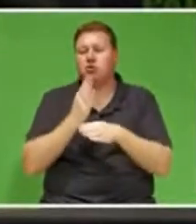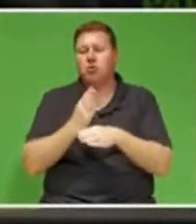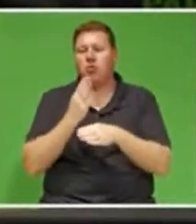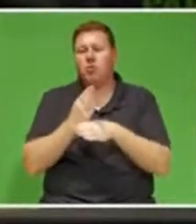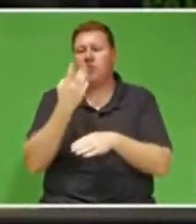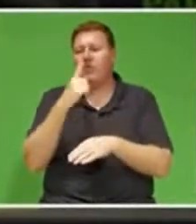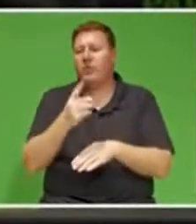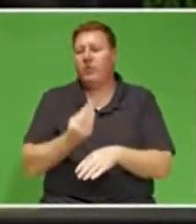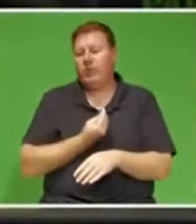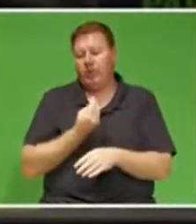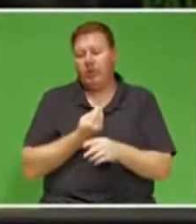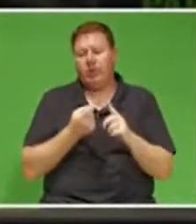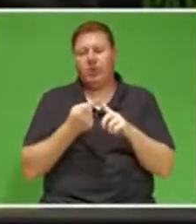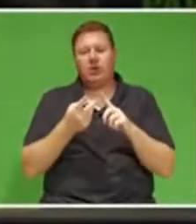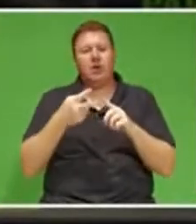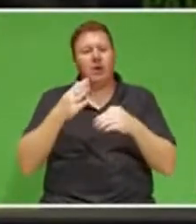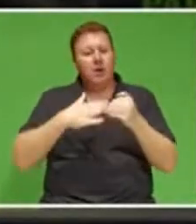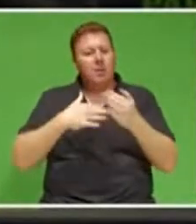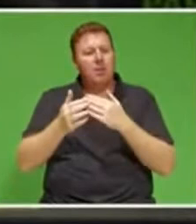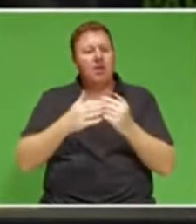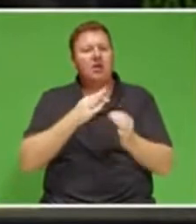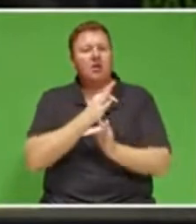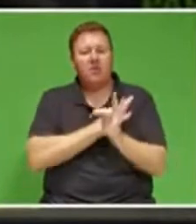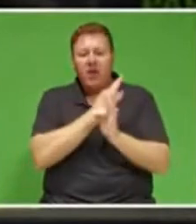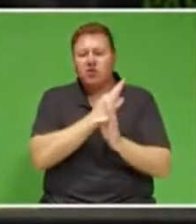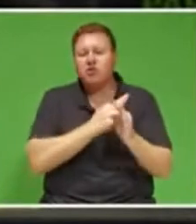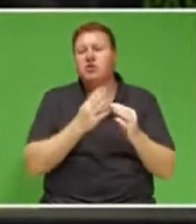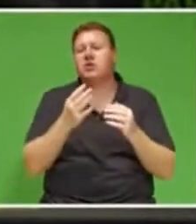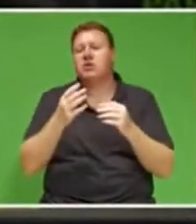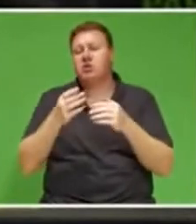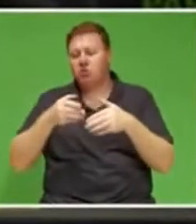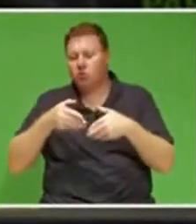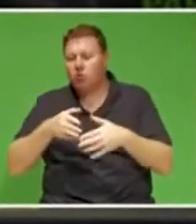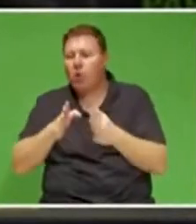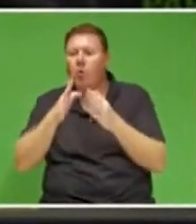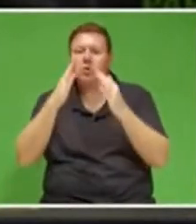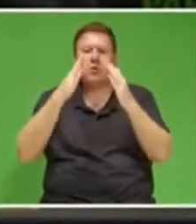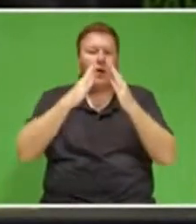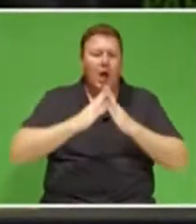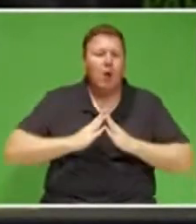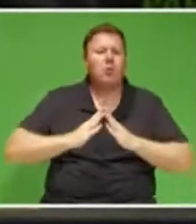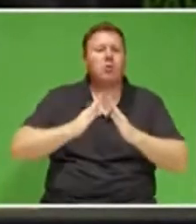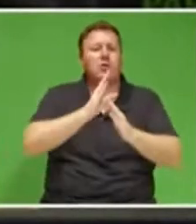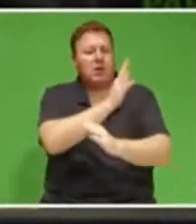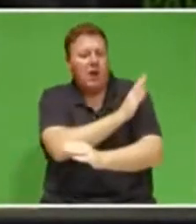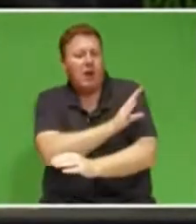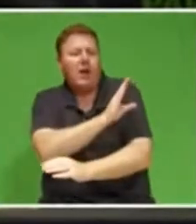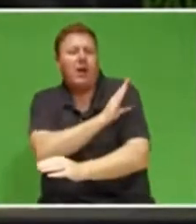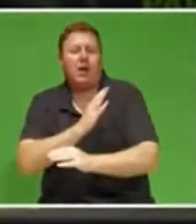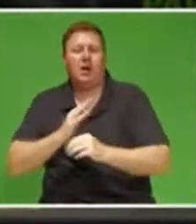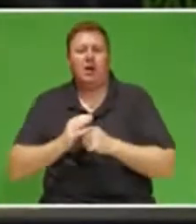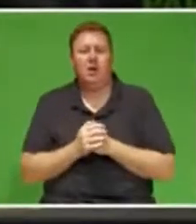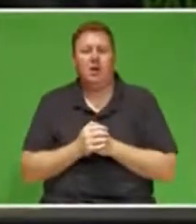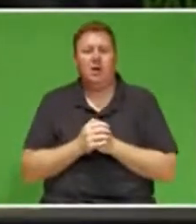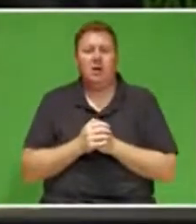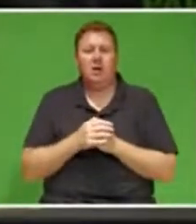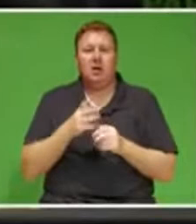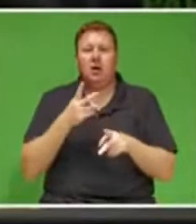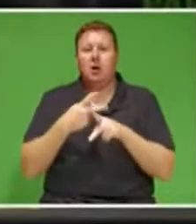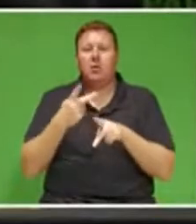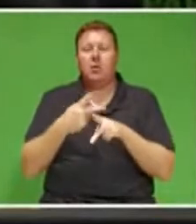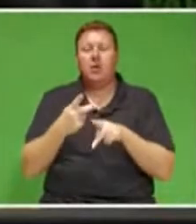youth, to build factories and roads, houses and clinics, to prepare our